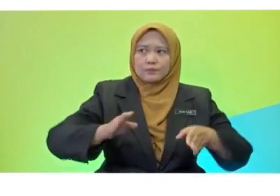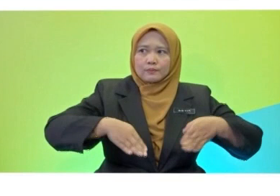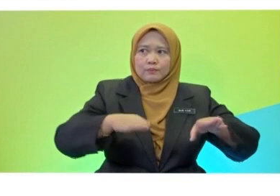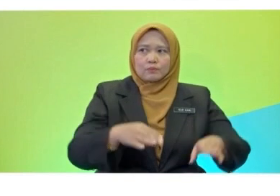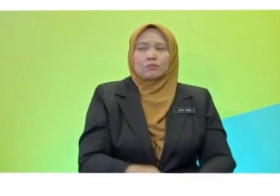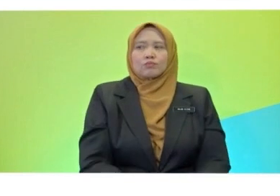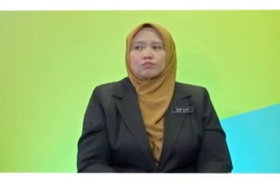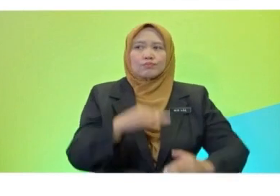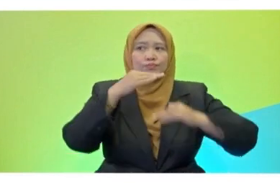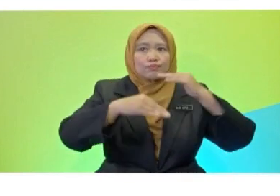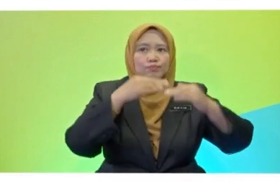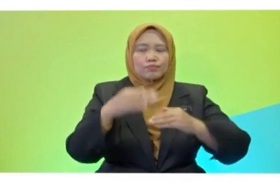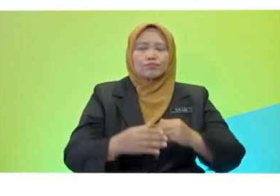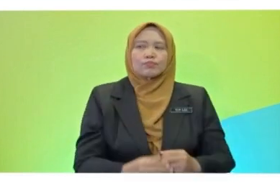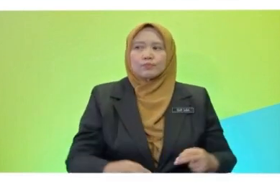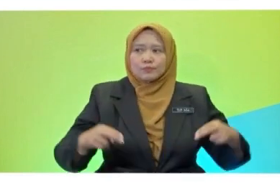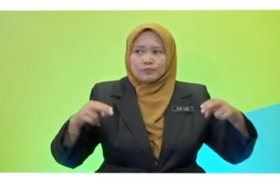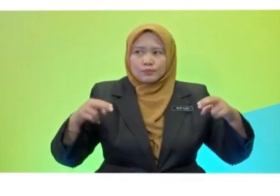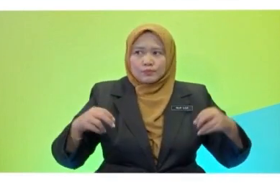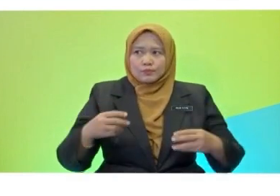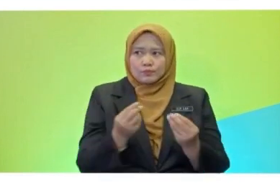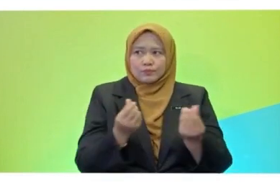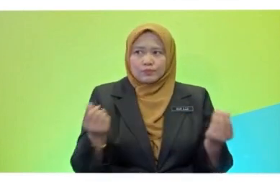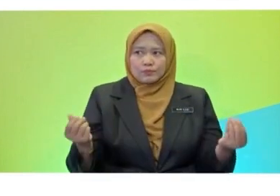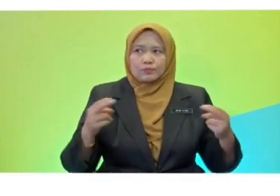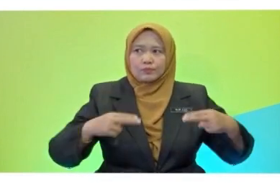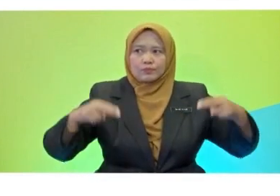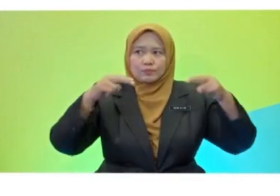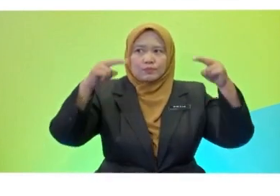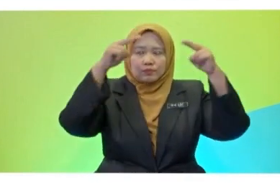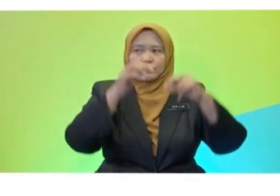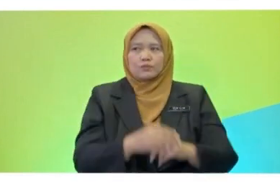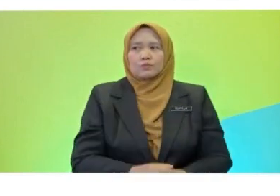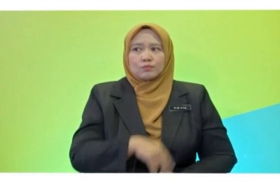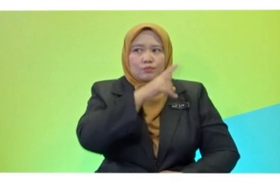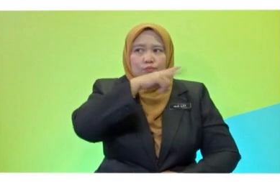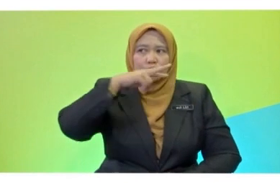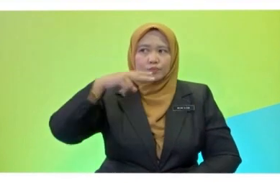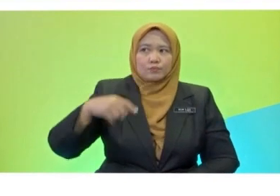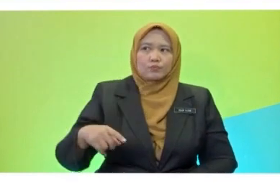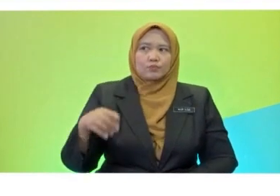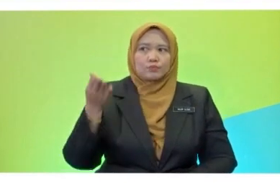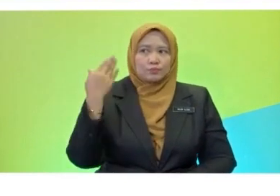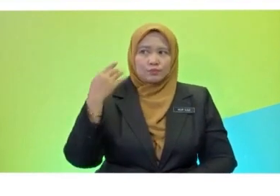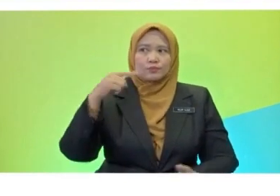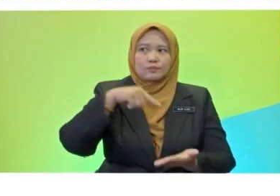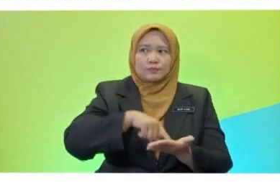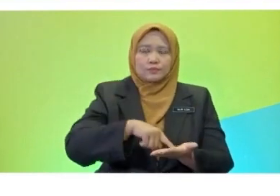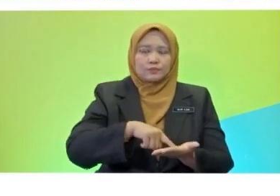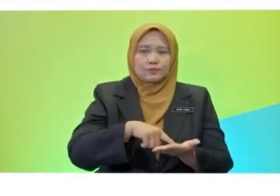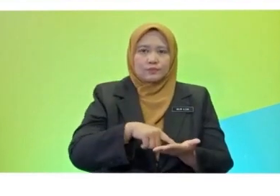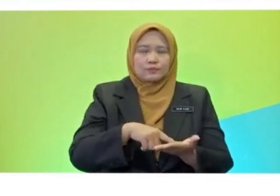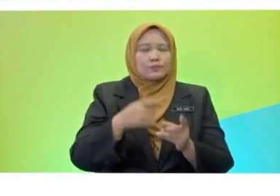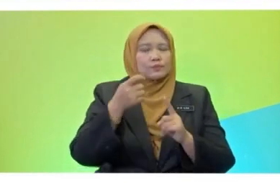It was lots of fun. Excellent, Sadvir. So, Tommy went to the beach and what are the